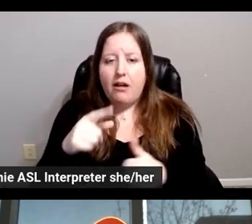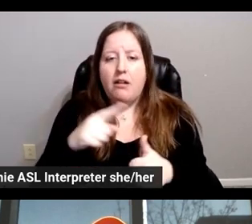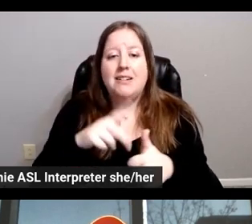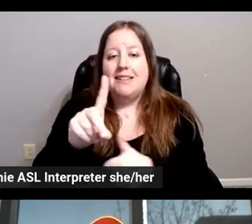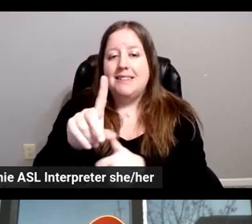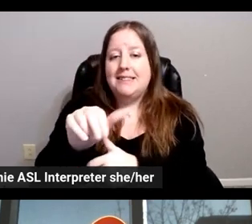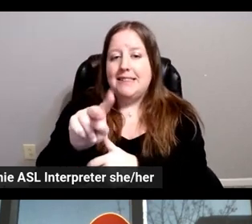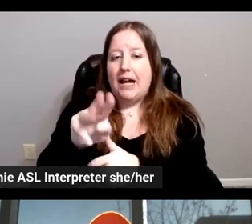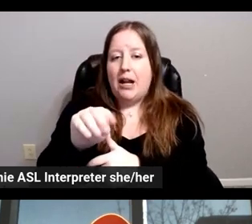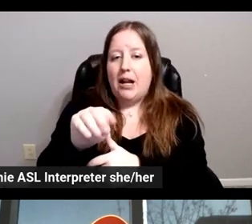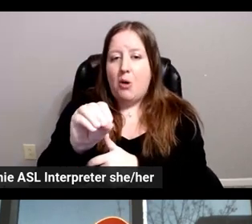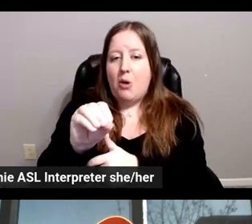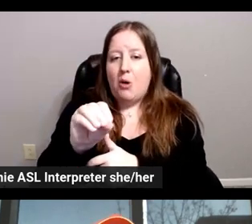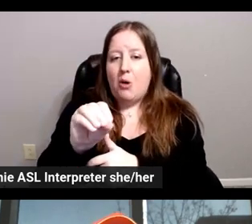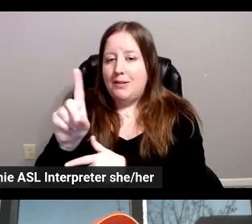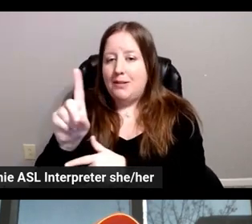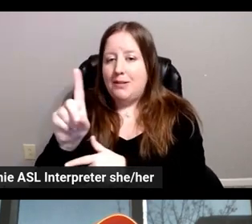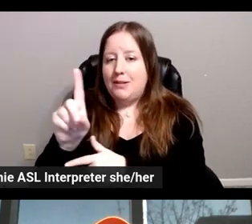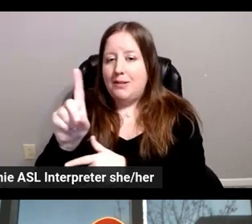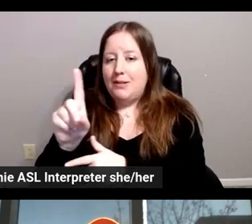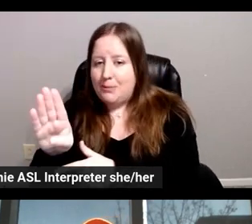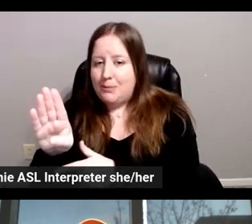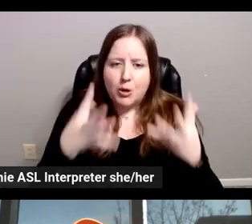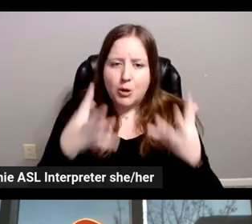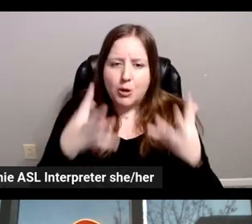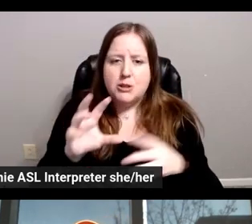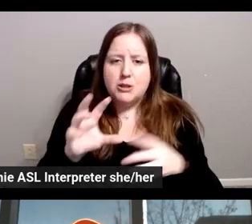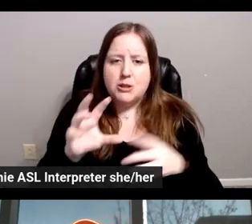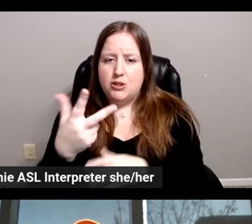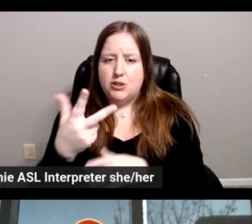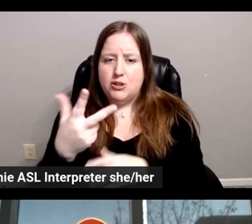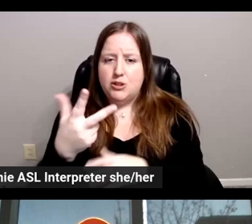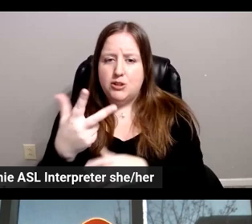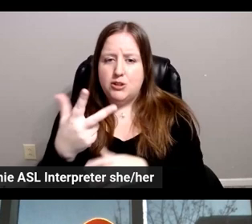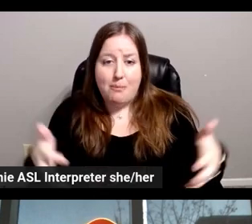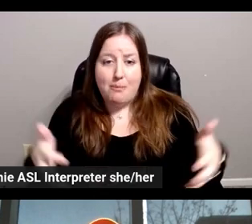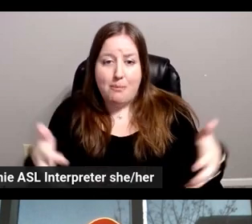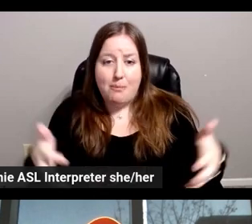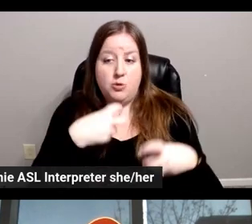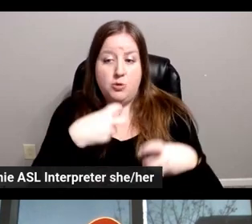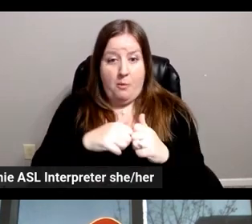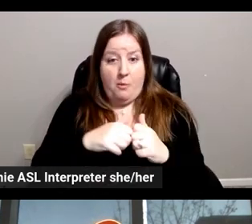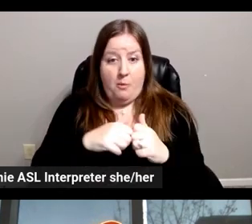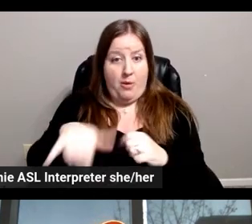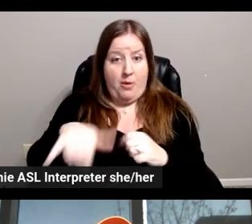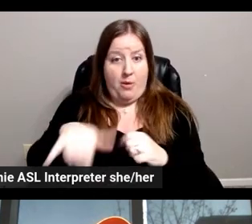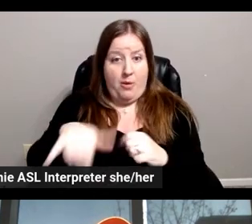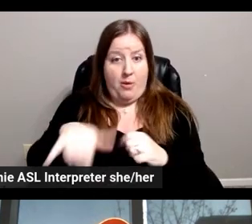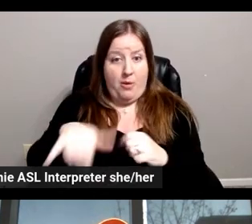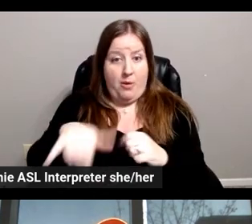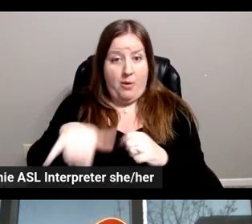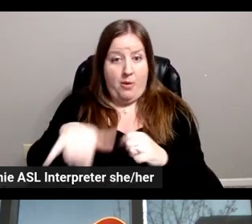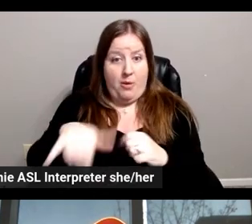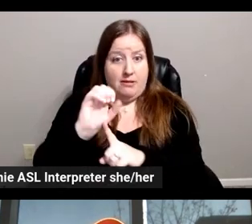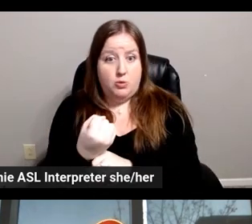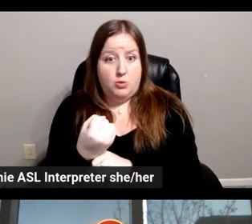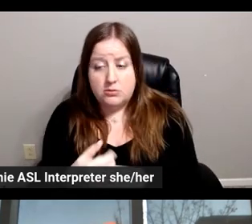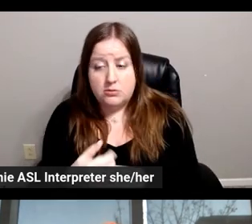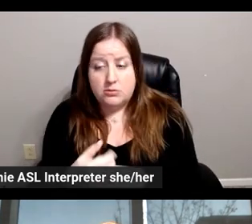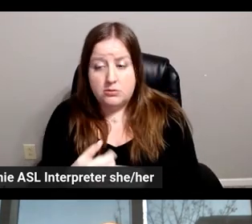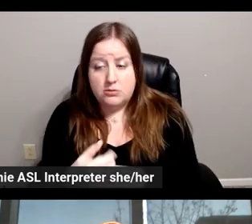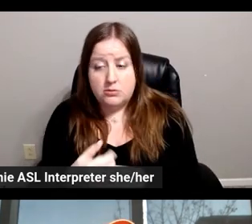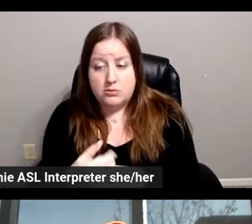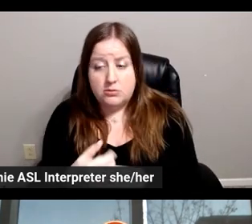database, you have multiple S3 buckets. So, the problem with this situation is that you can't interconnect